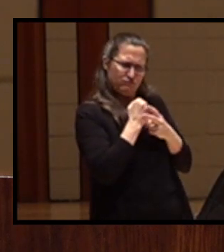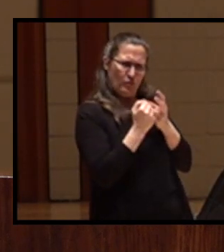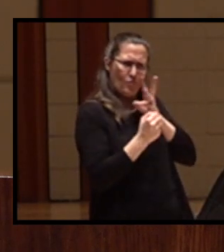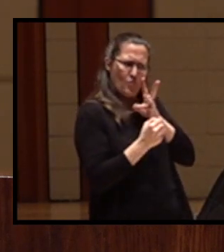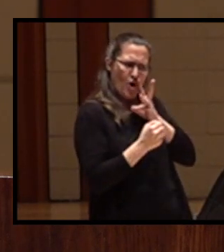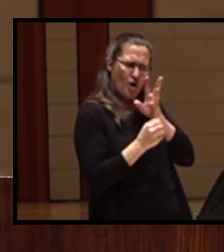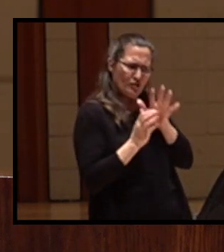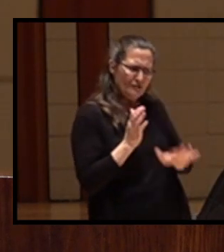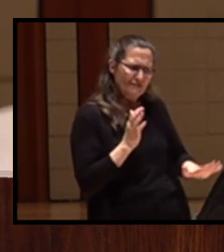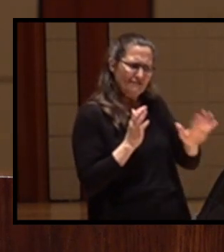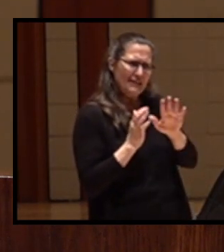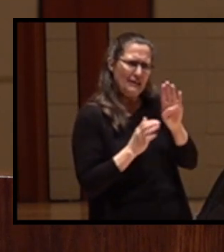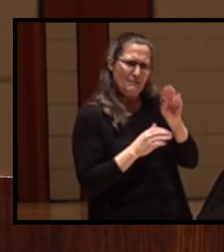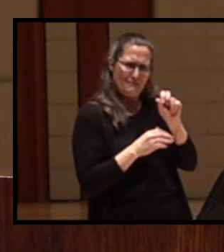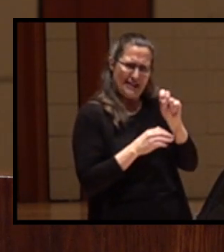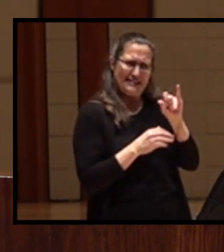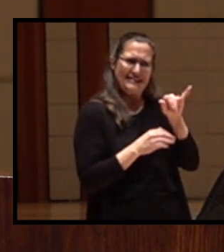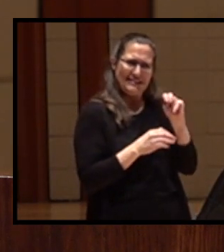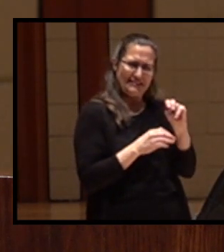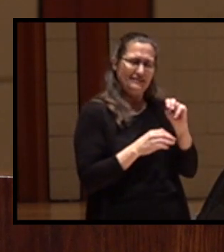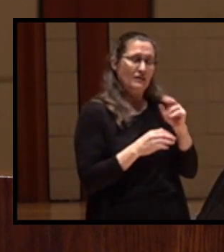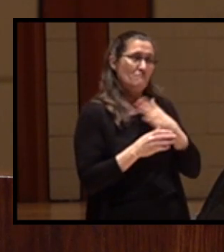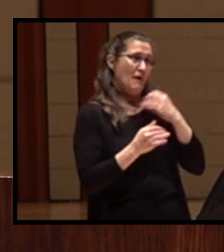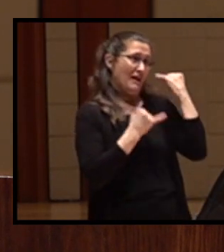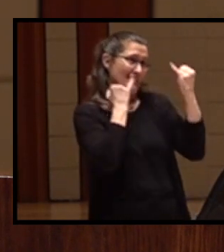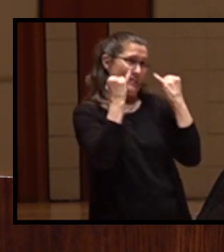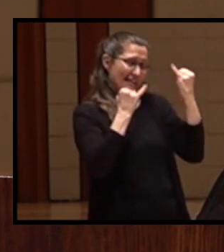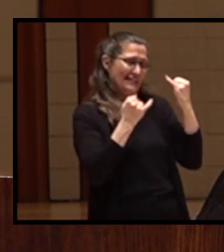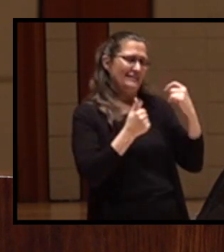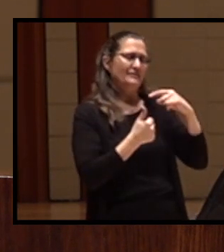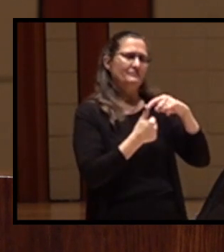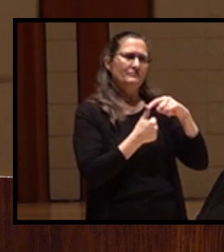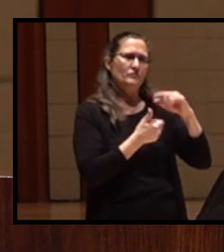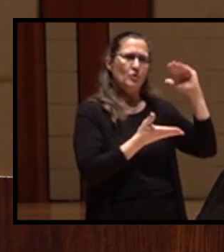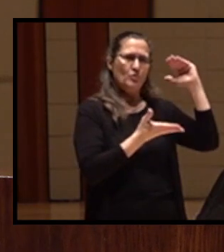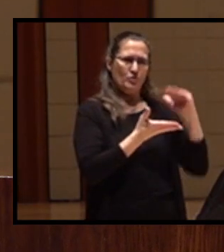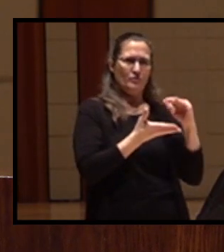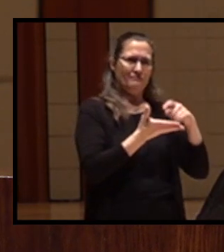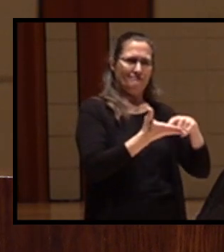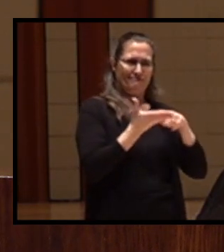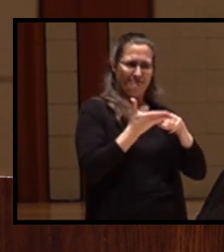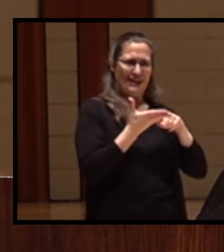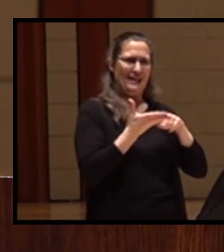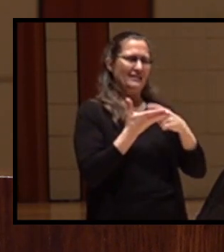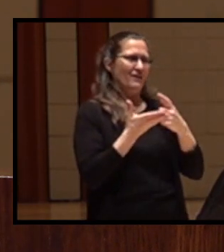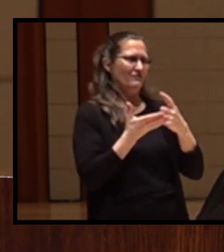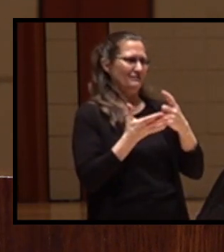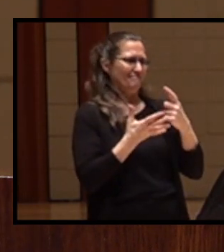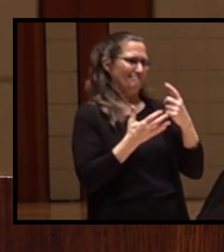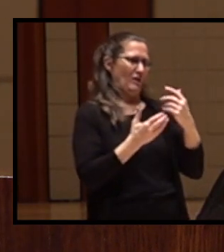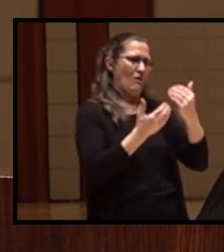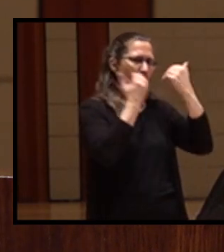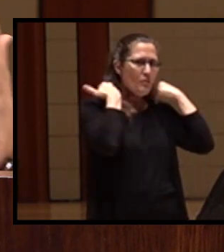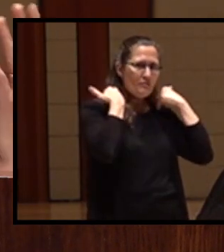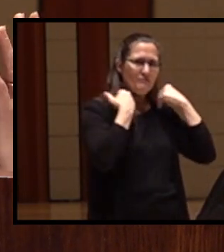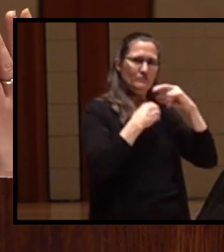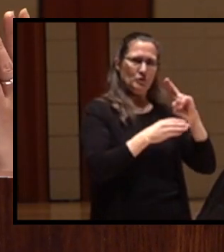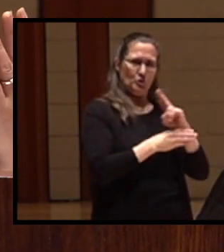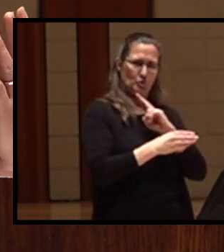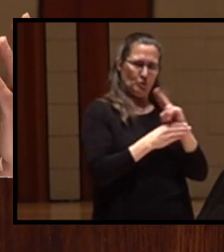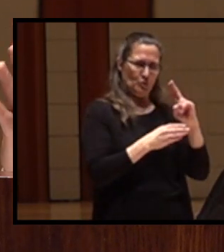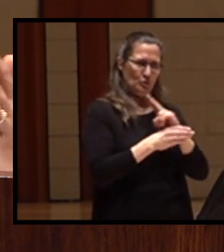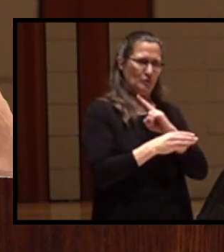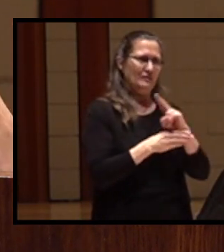basin. Ideas I have are to reduce demand of consumptive uses. One of the